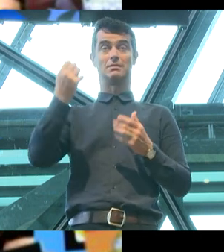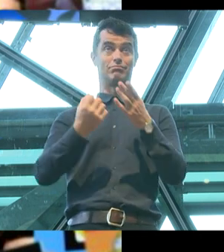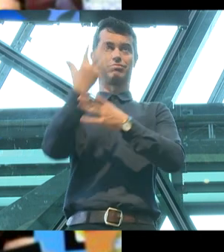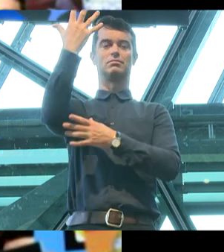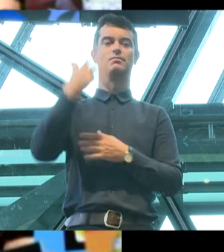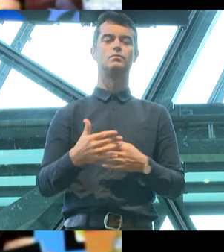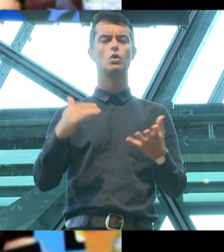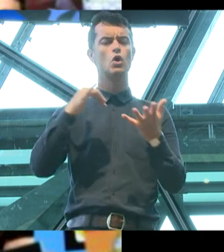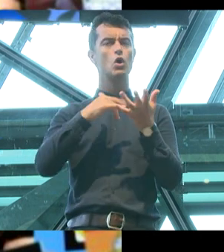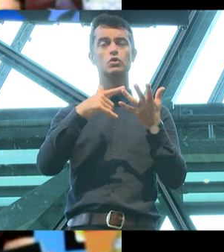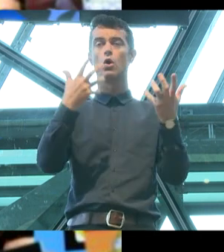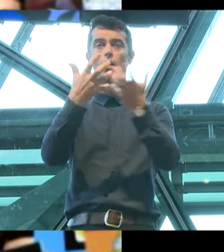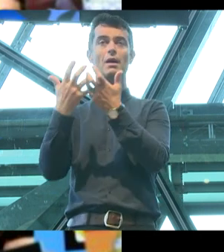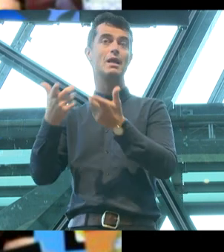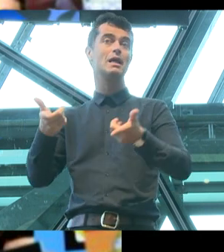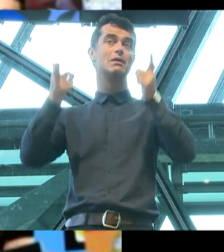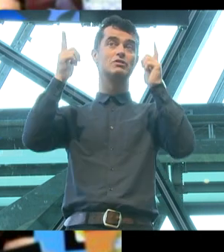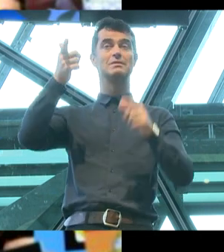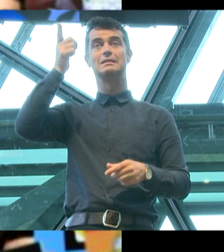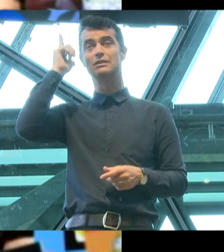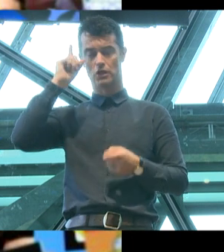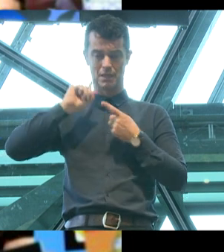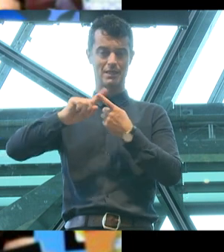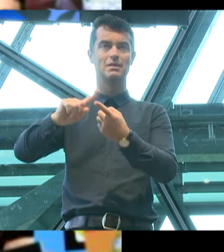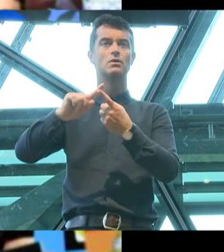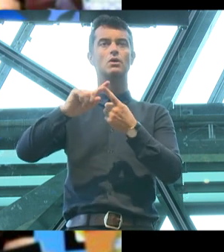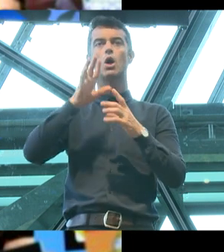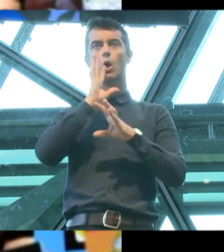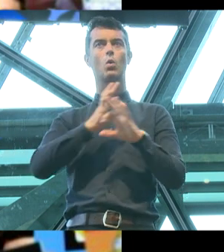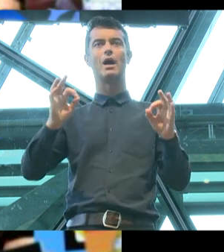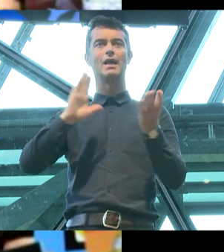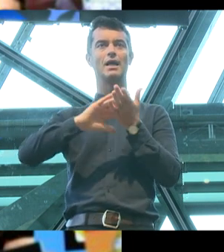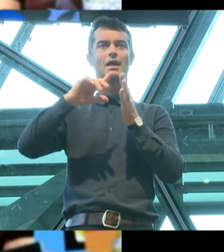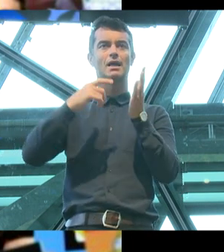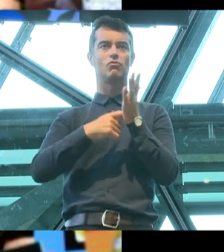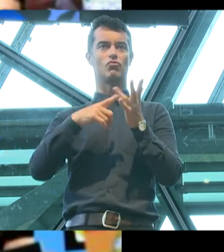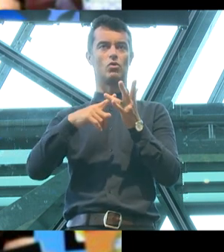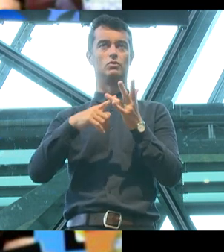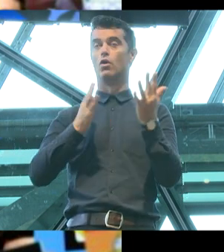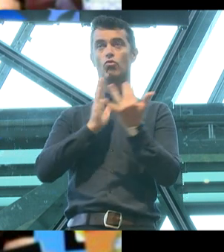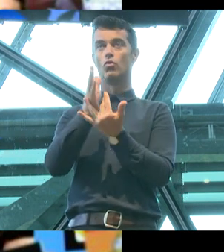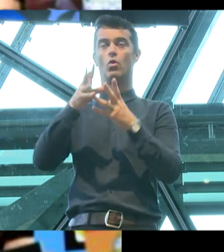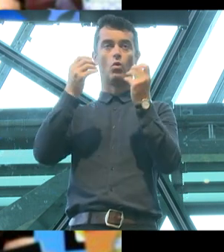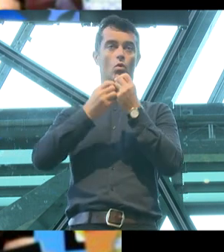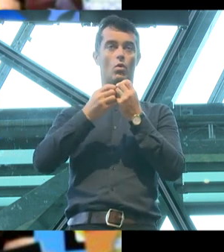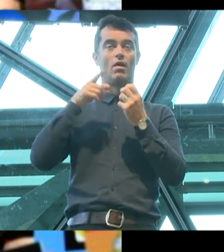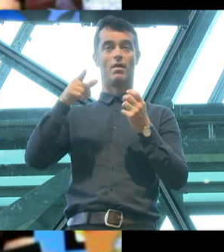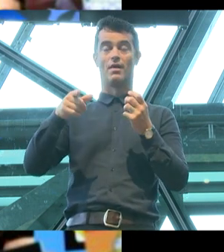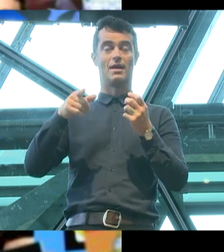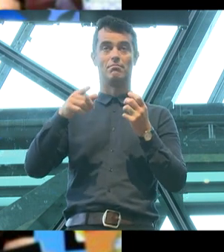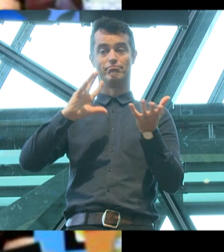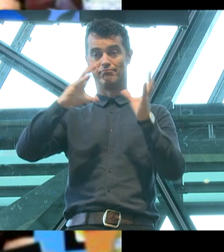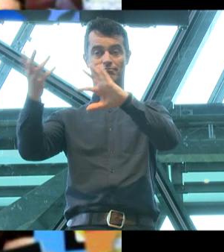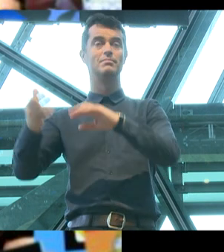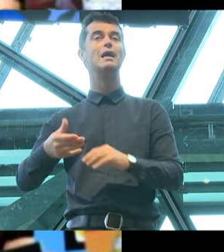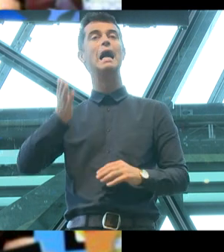So many principals and teachers continue to be quiet heroes in amongst all of this. Even principals